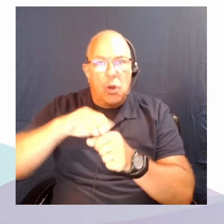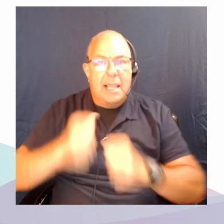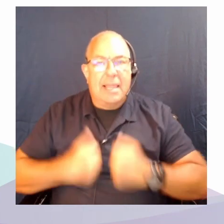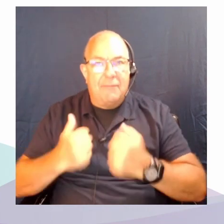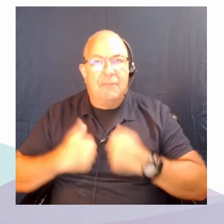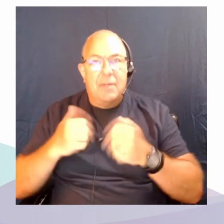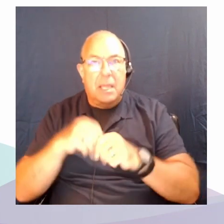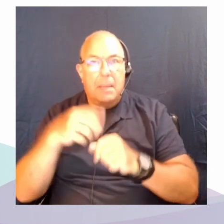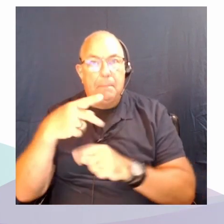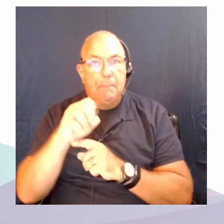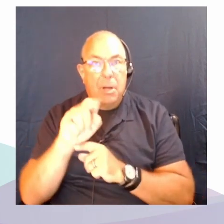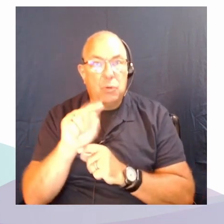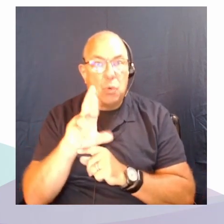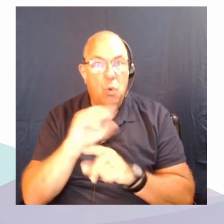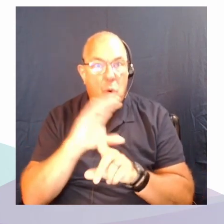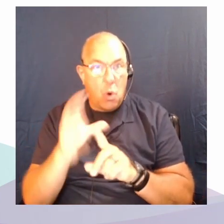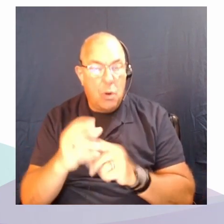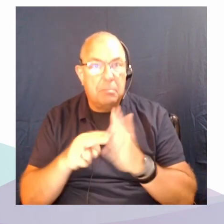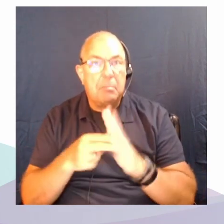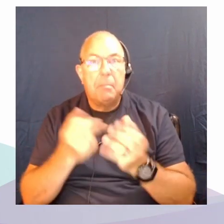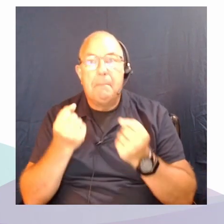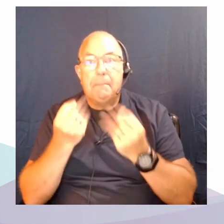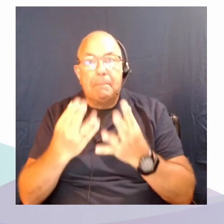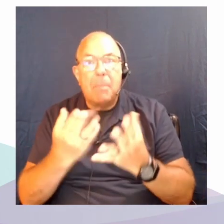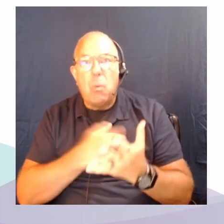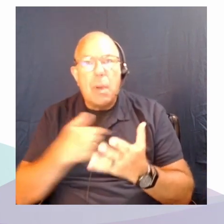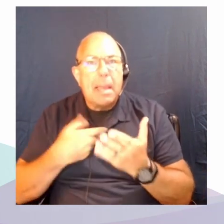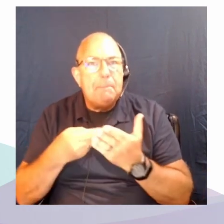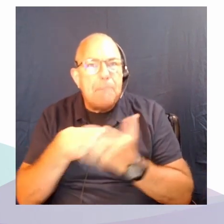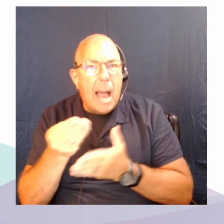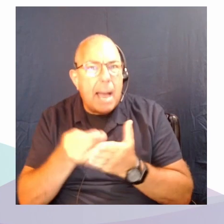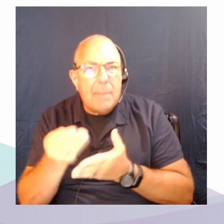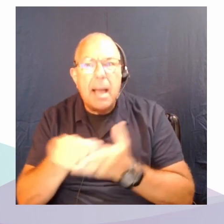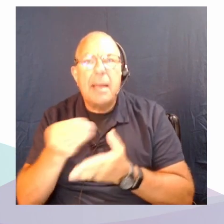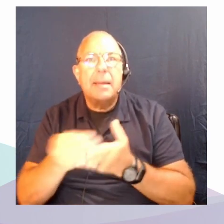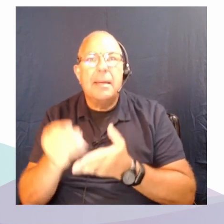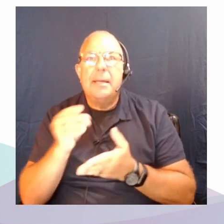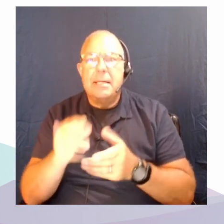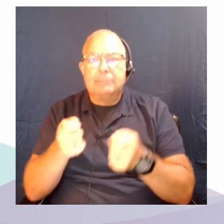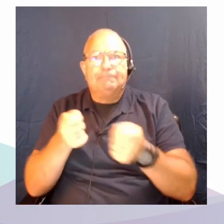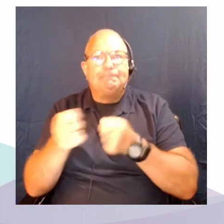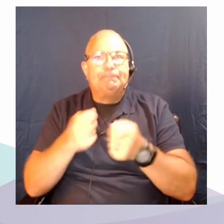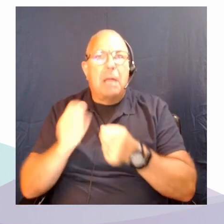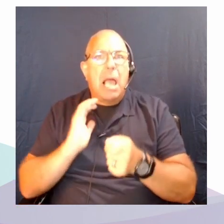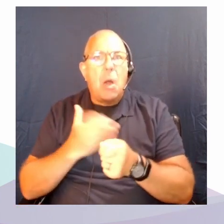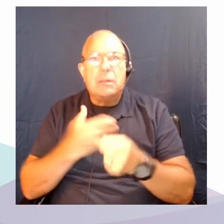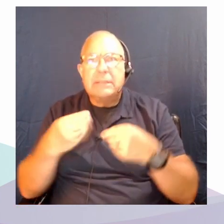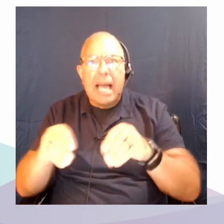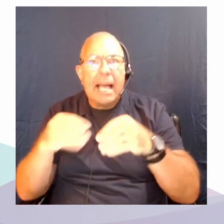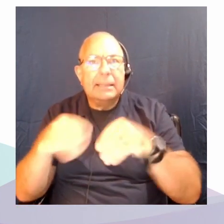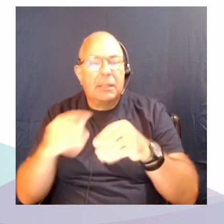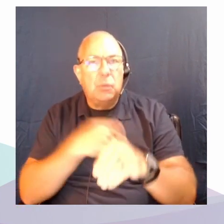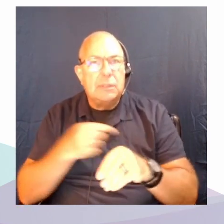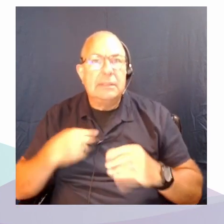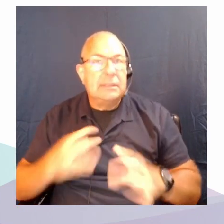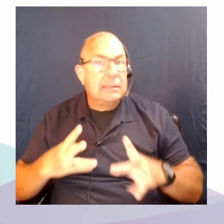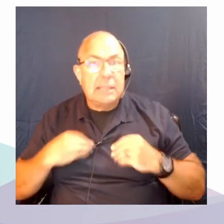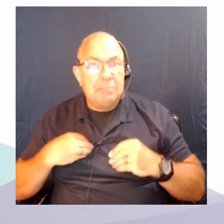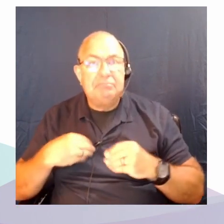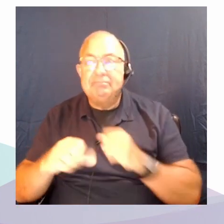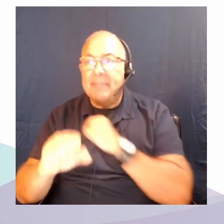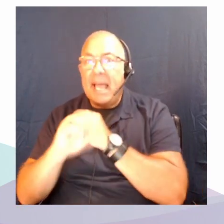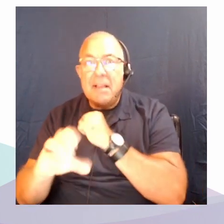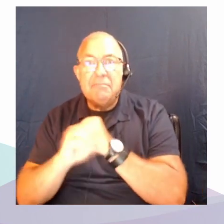of consumer goods that we buy shapes the marketplace. And then we just accept this, right, in advertising and film, there's a really